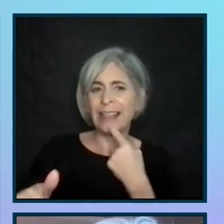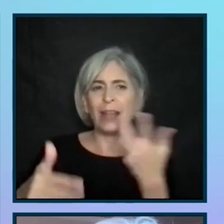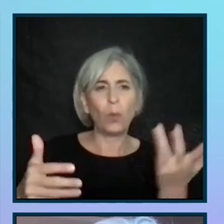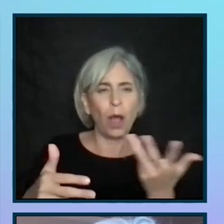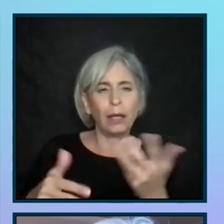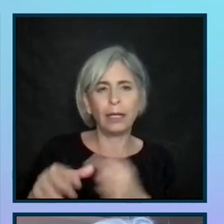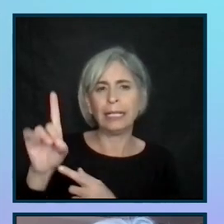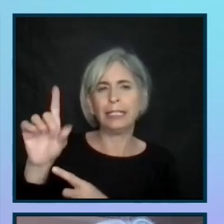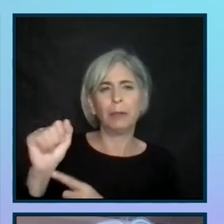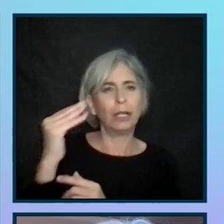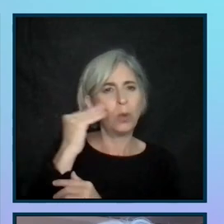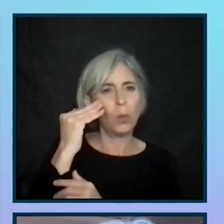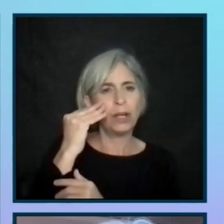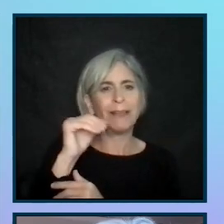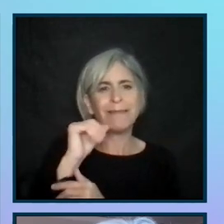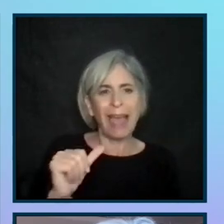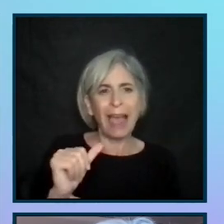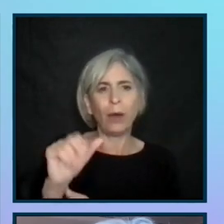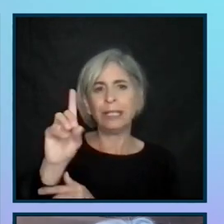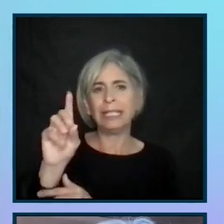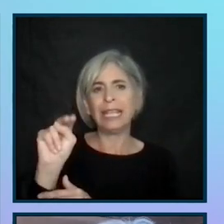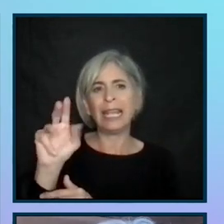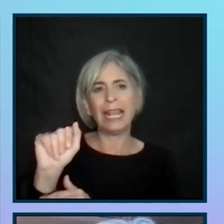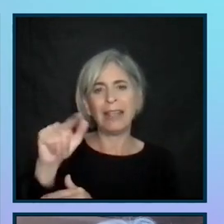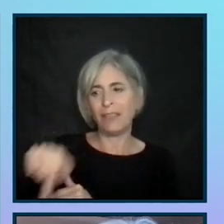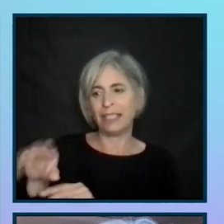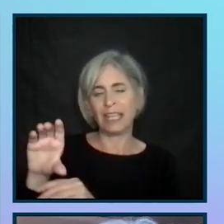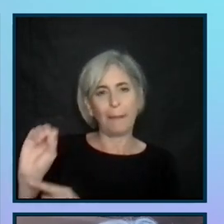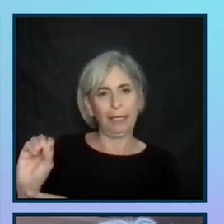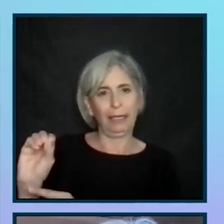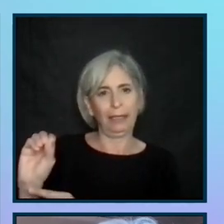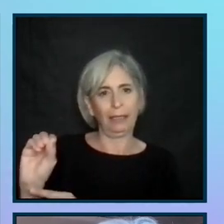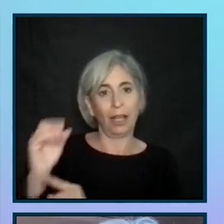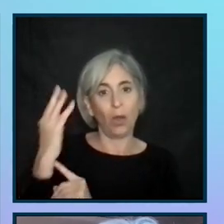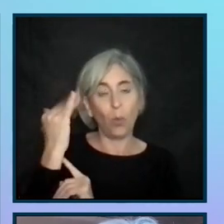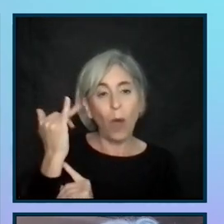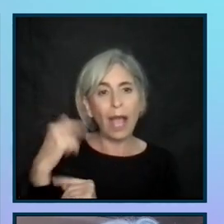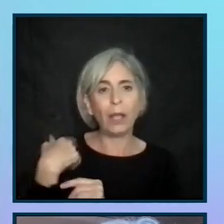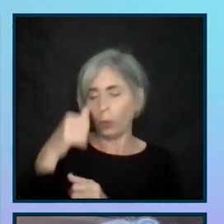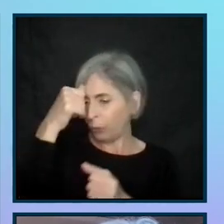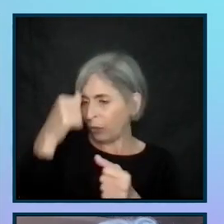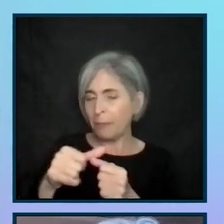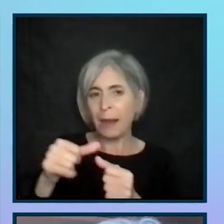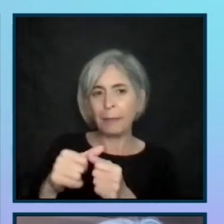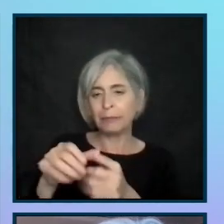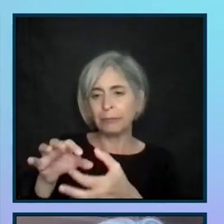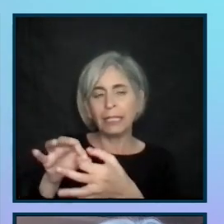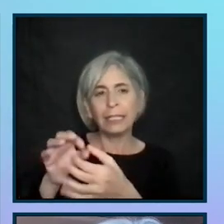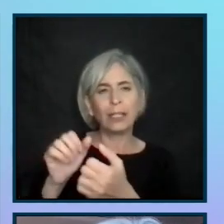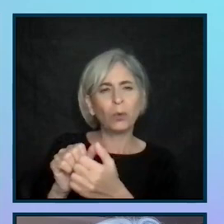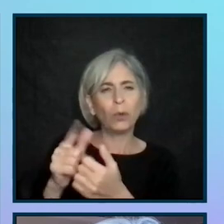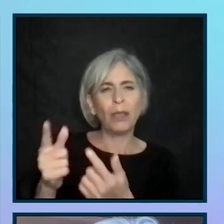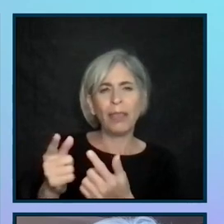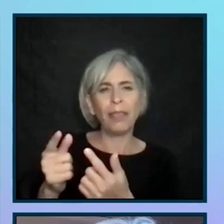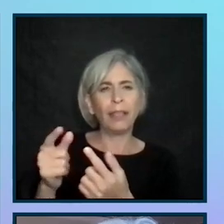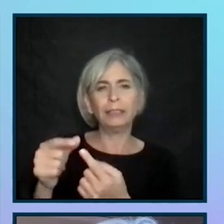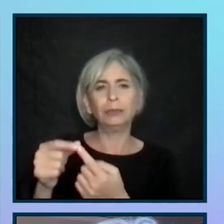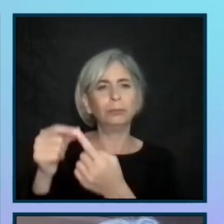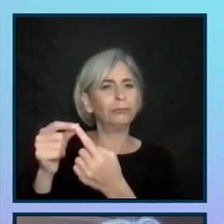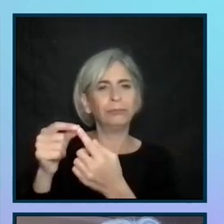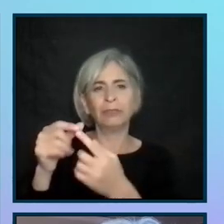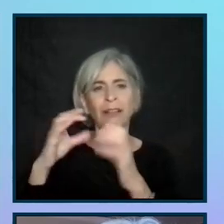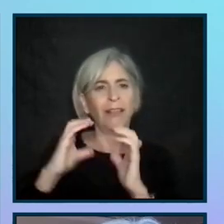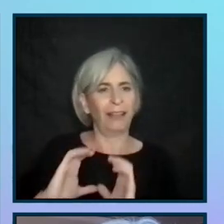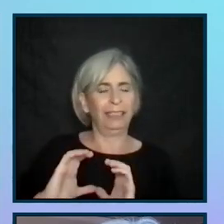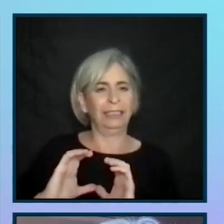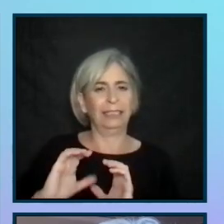disability awareness is now in the DNA of our company, in part because we remember dealing with your individual clients. I